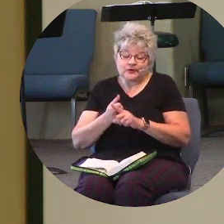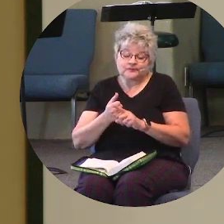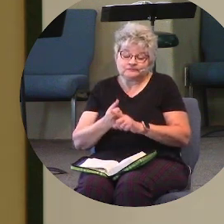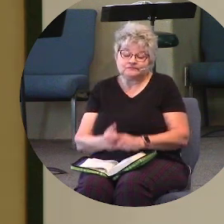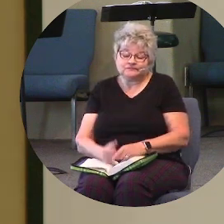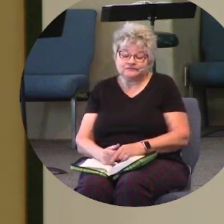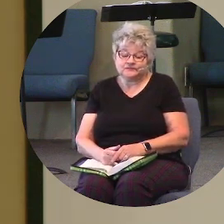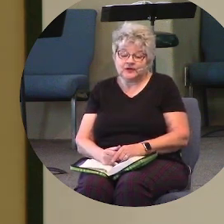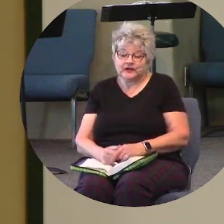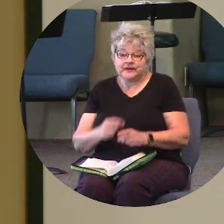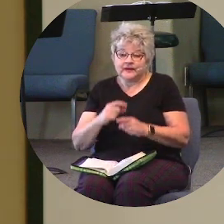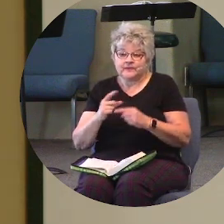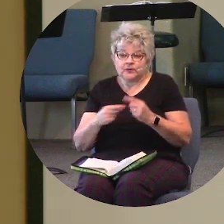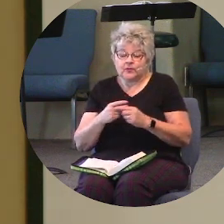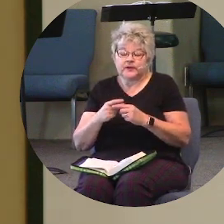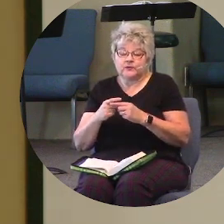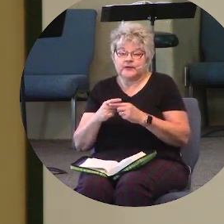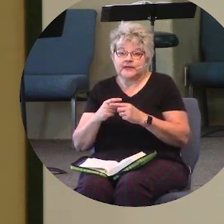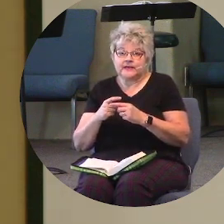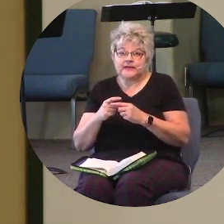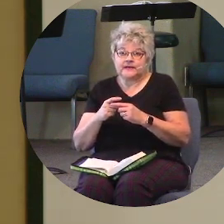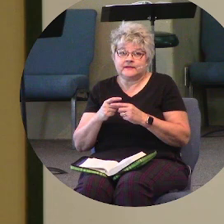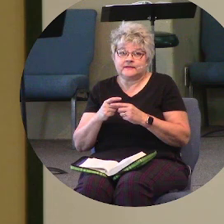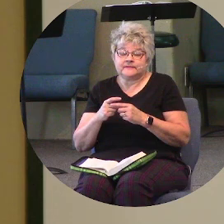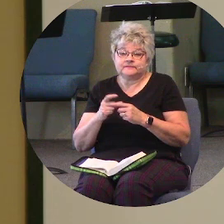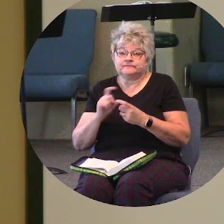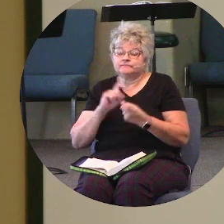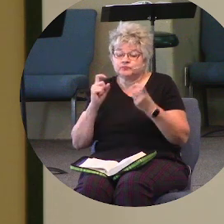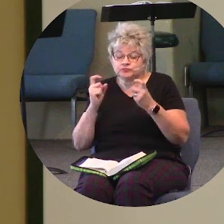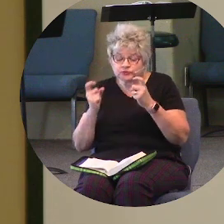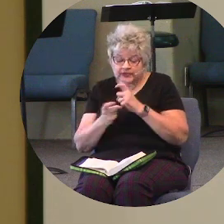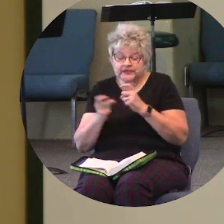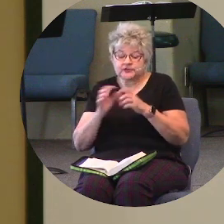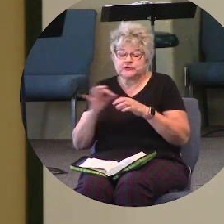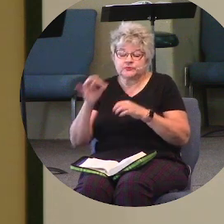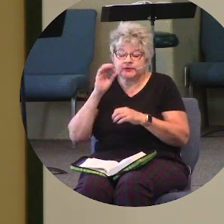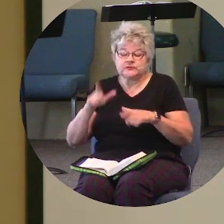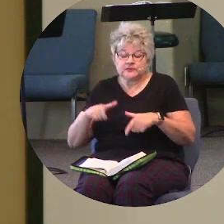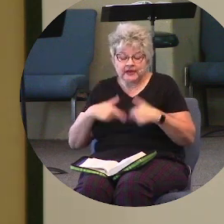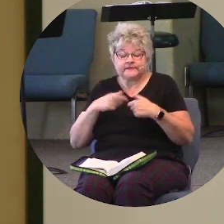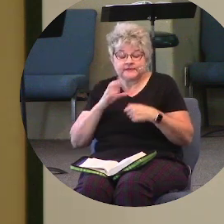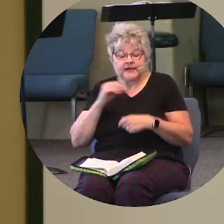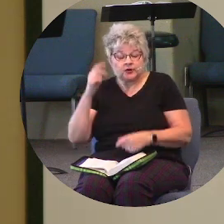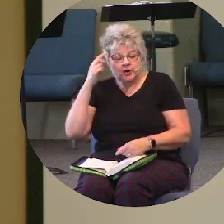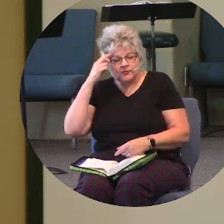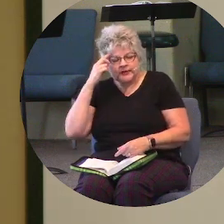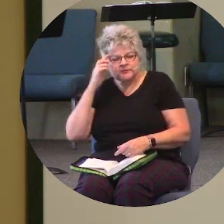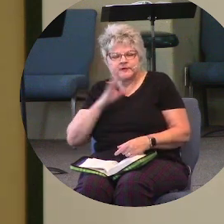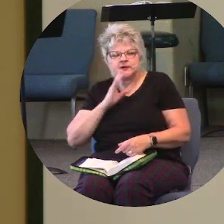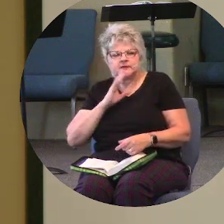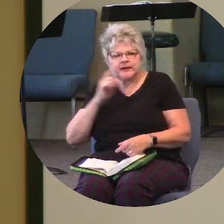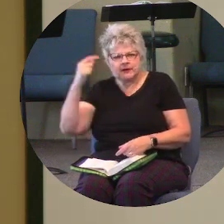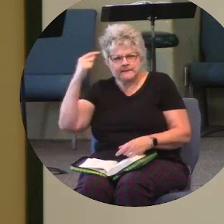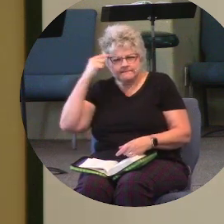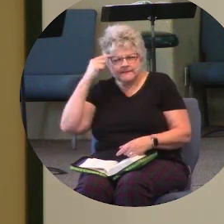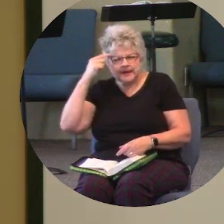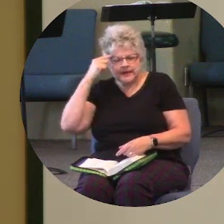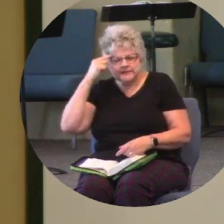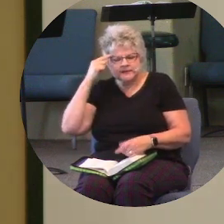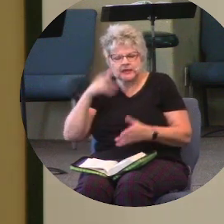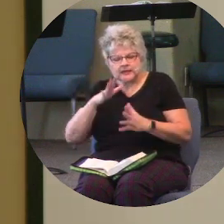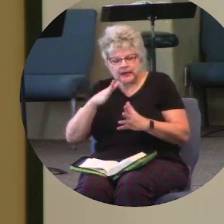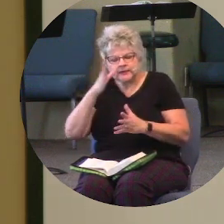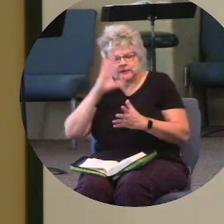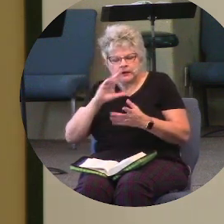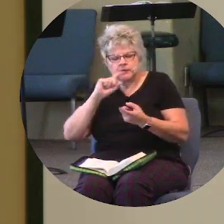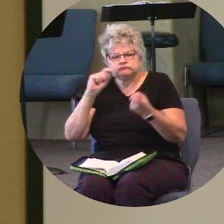But when we turn our spiritual lives and our brains, because we've talked about that in the last couple of weeks, about our minds, allowing God to